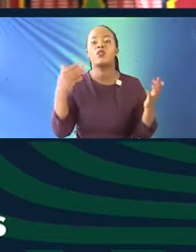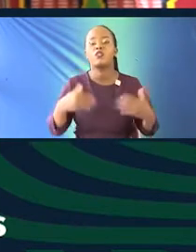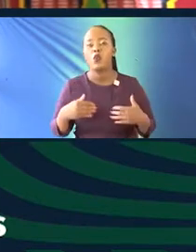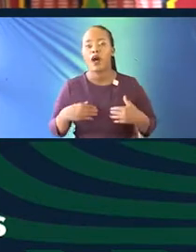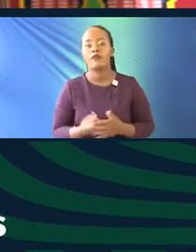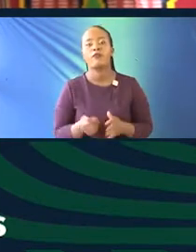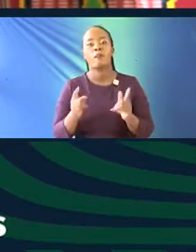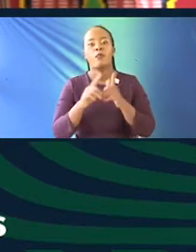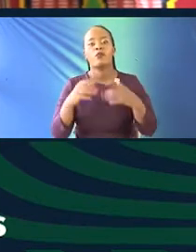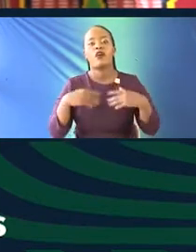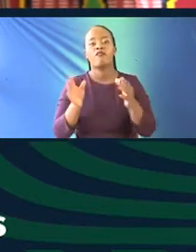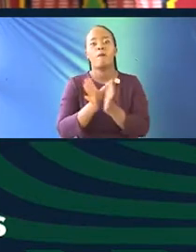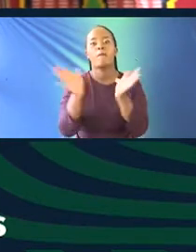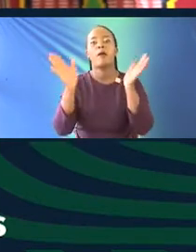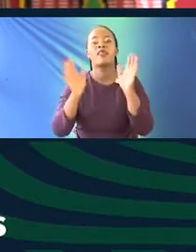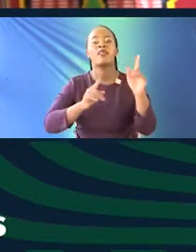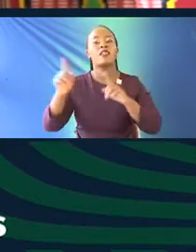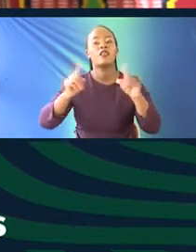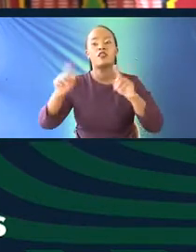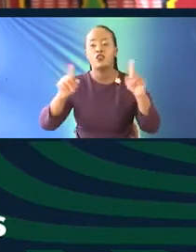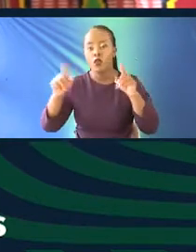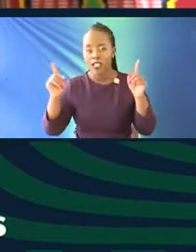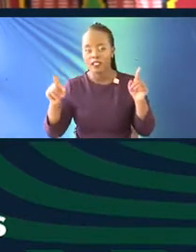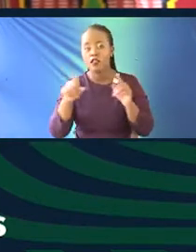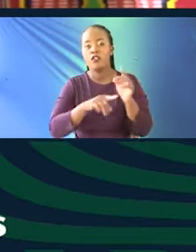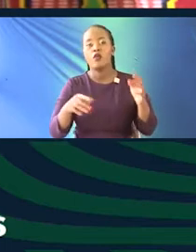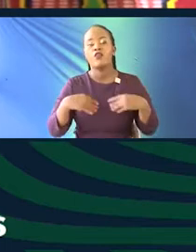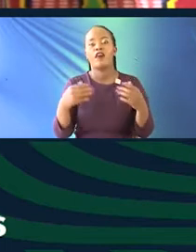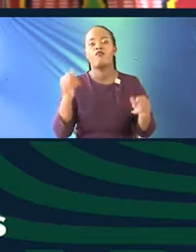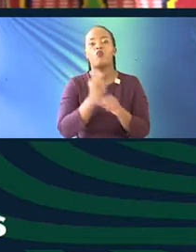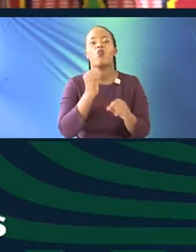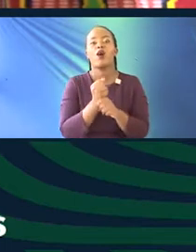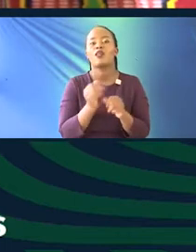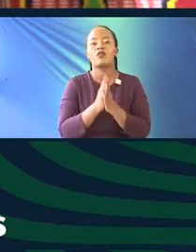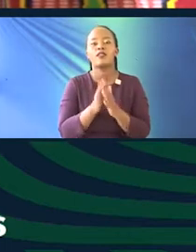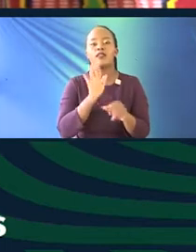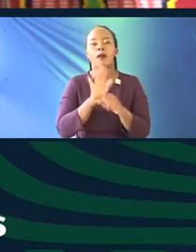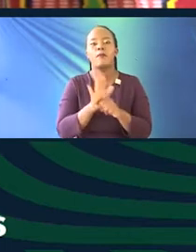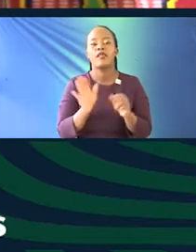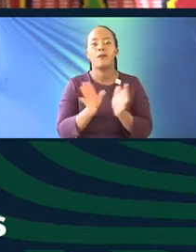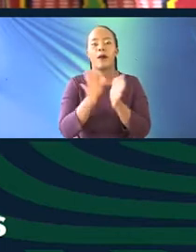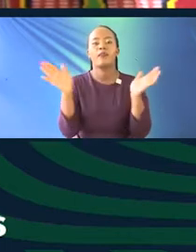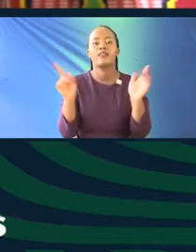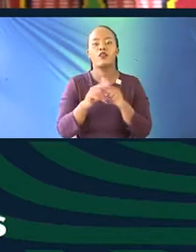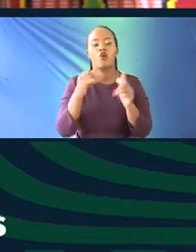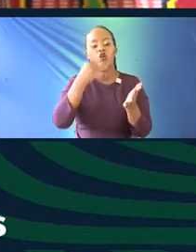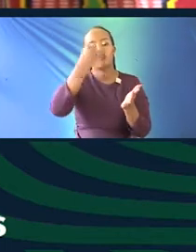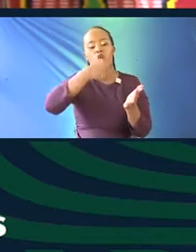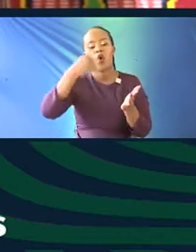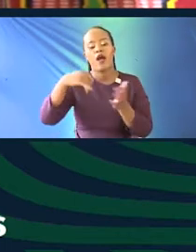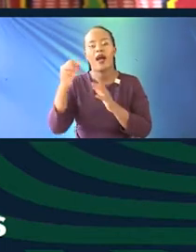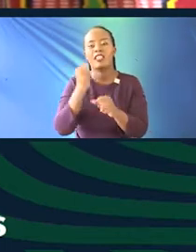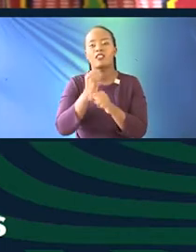tours as well, specifically for artists we've worked with quite a bit. We have public call-outs. We have artwork that's hanging across